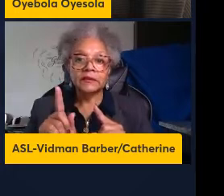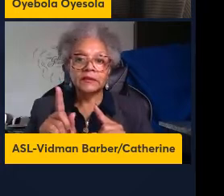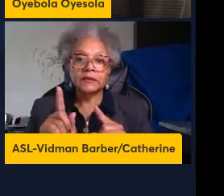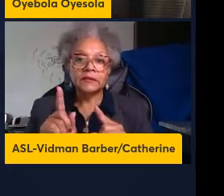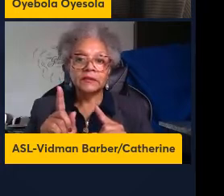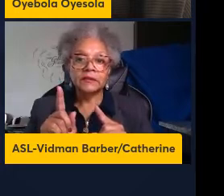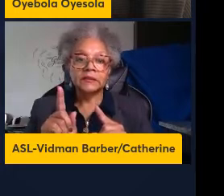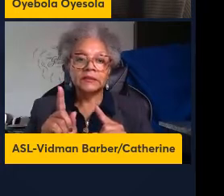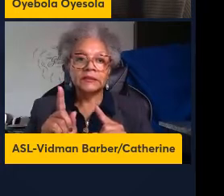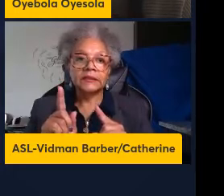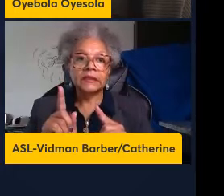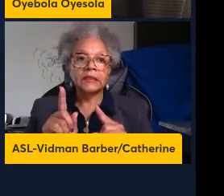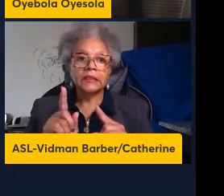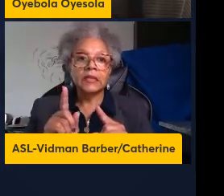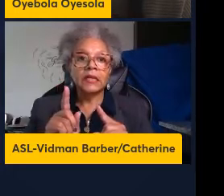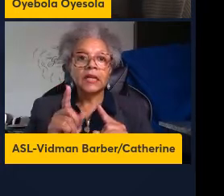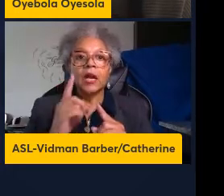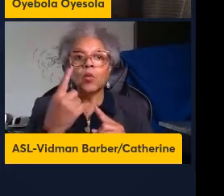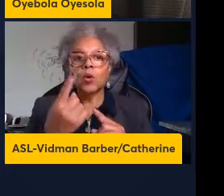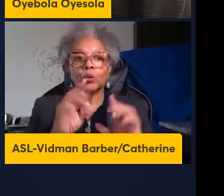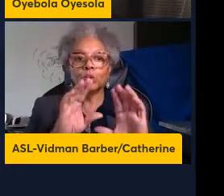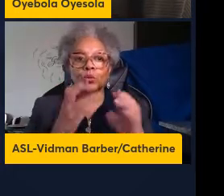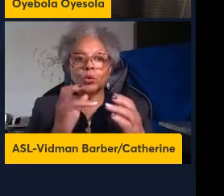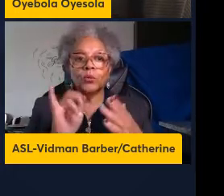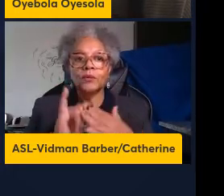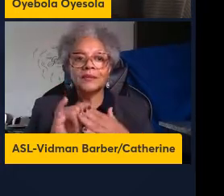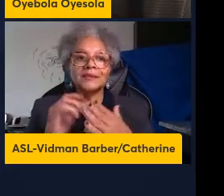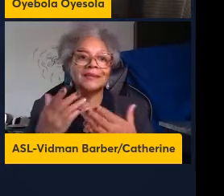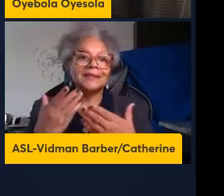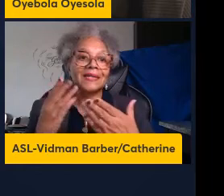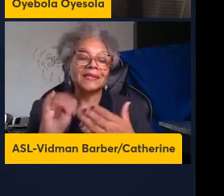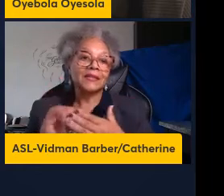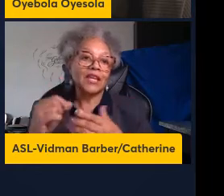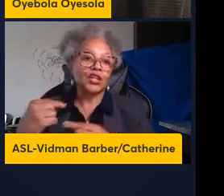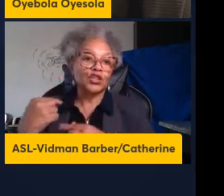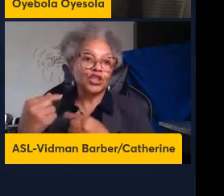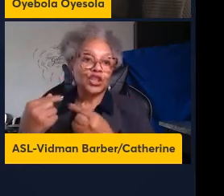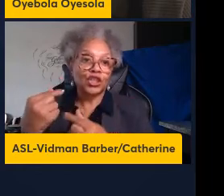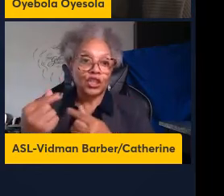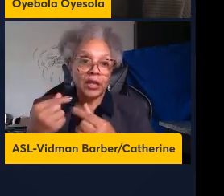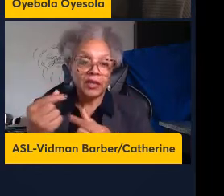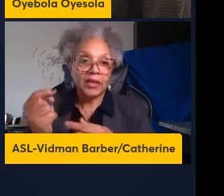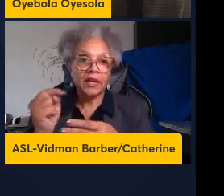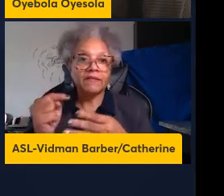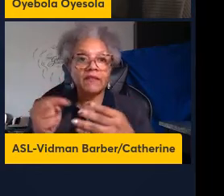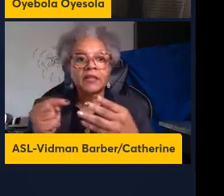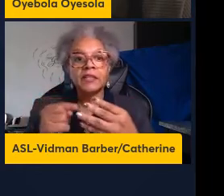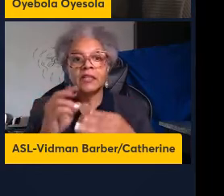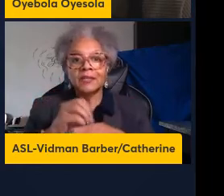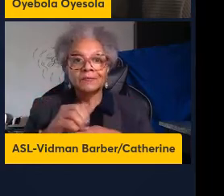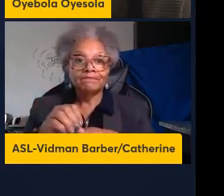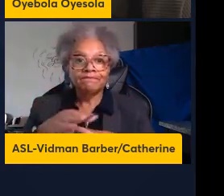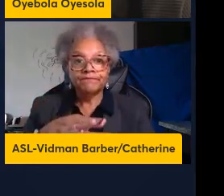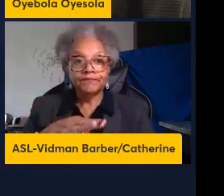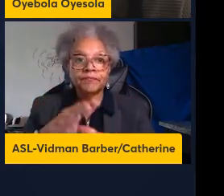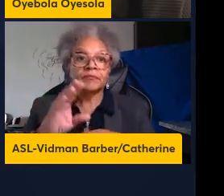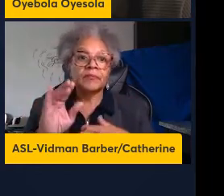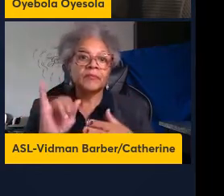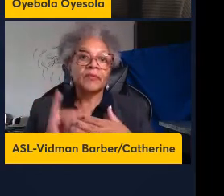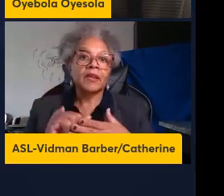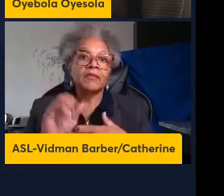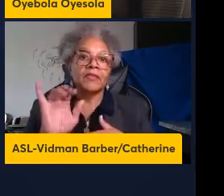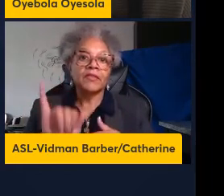body suggesting that genetic factors can indeed influence susceptibility to intestinal helmet